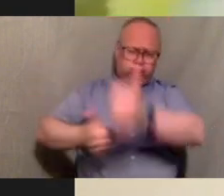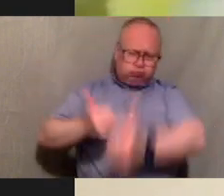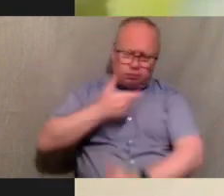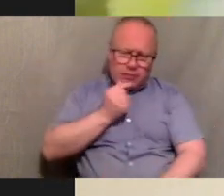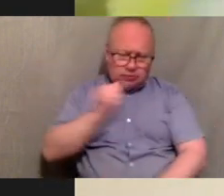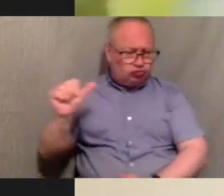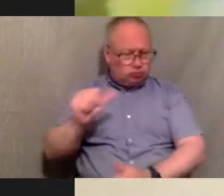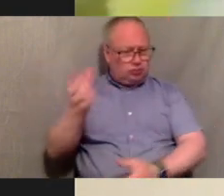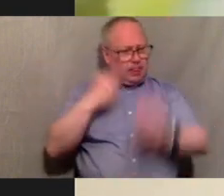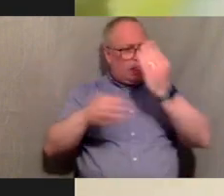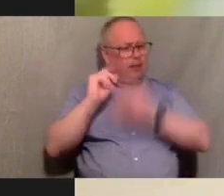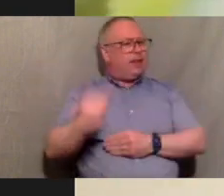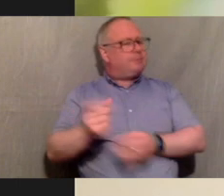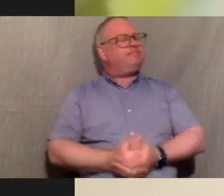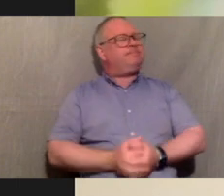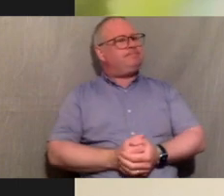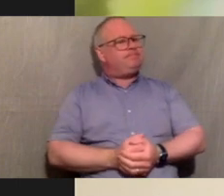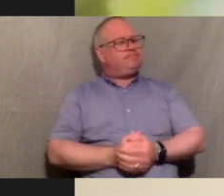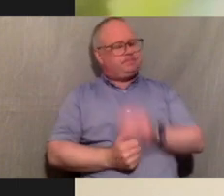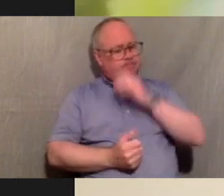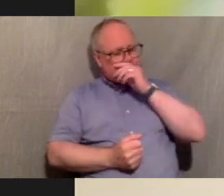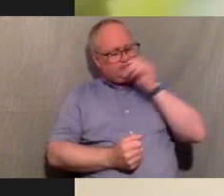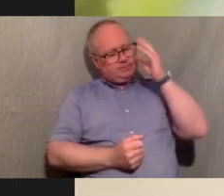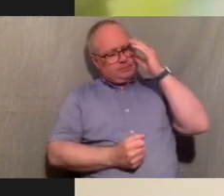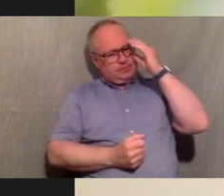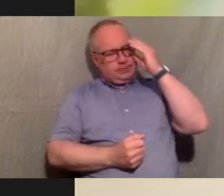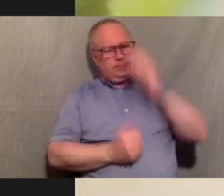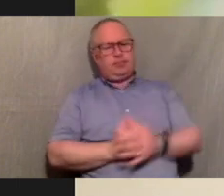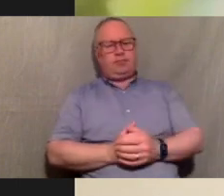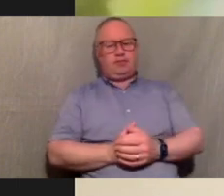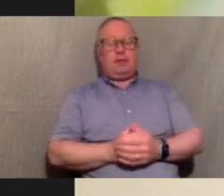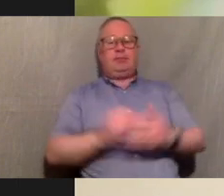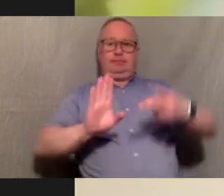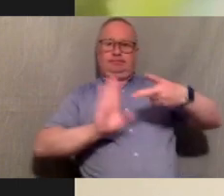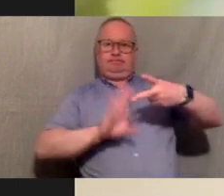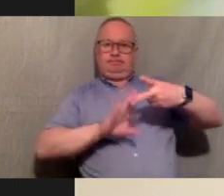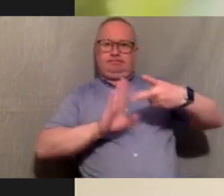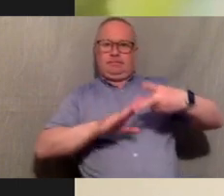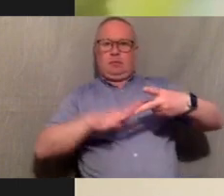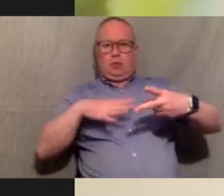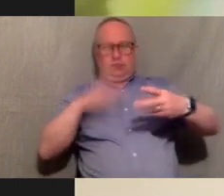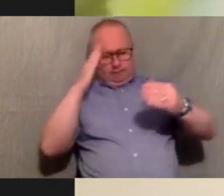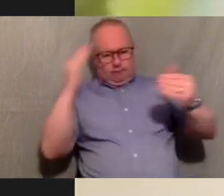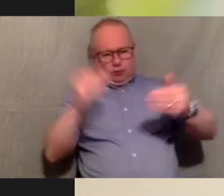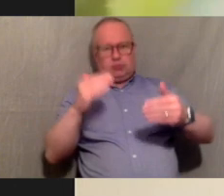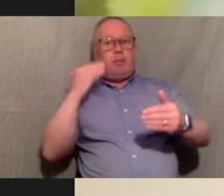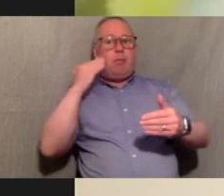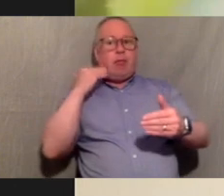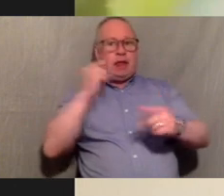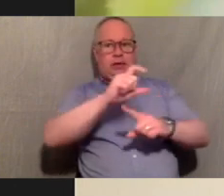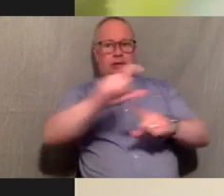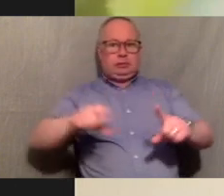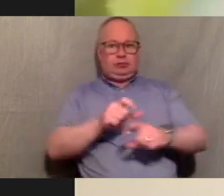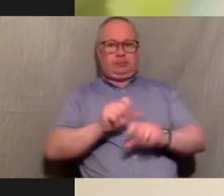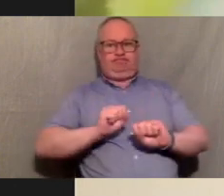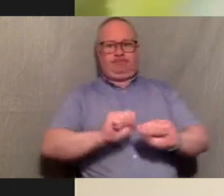and we want to also focus on the mental health of the black community and what like what happens after you've had the